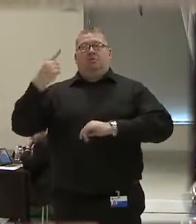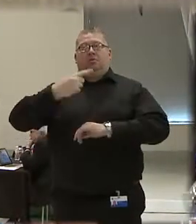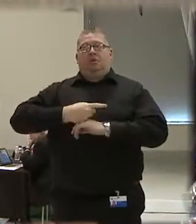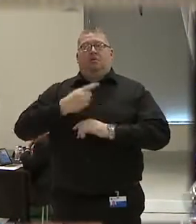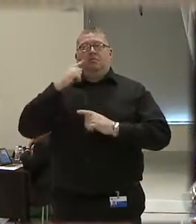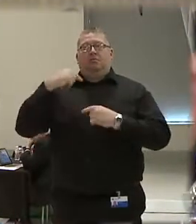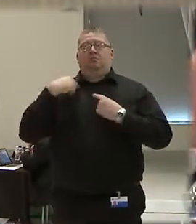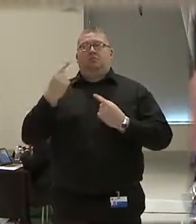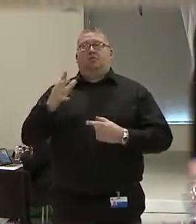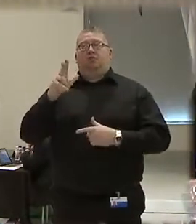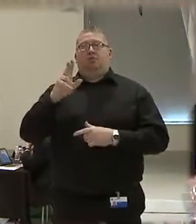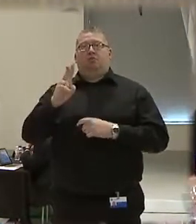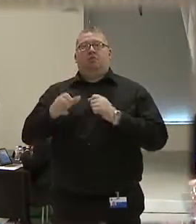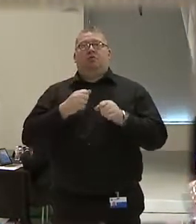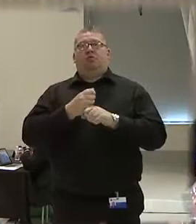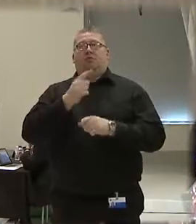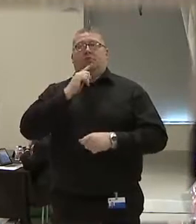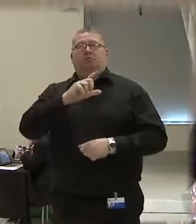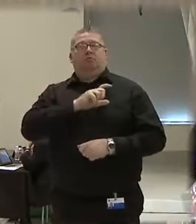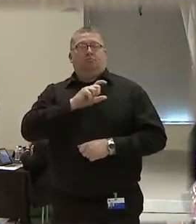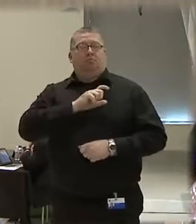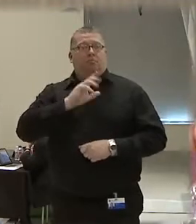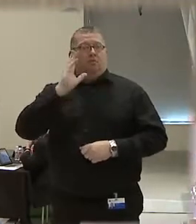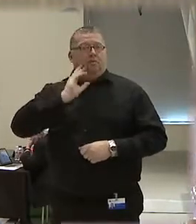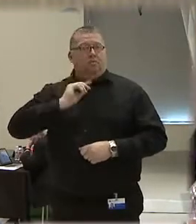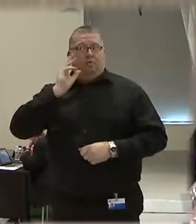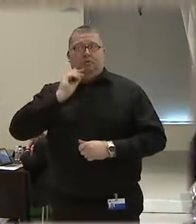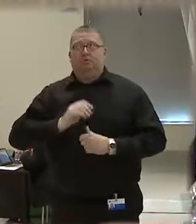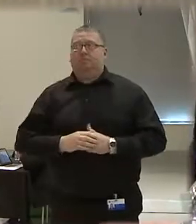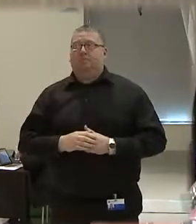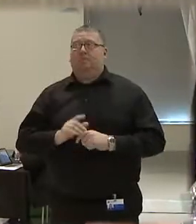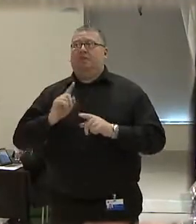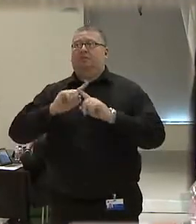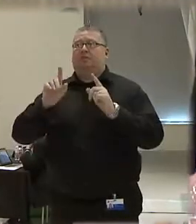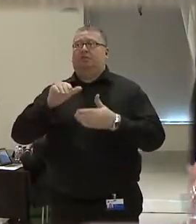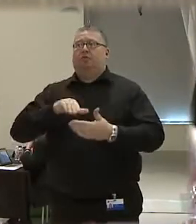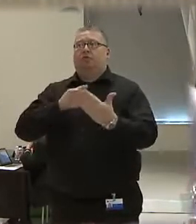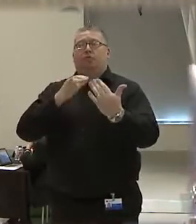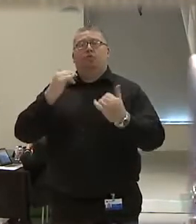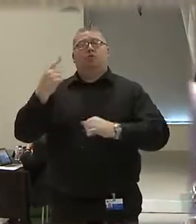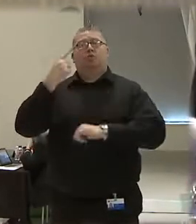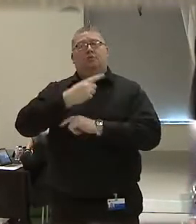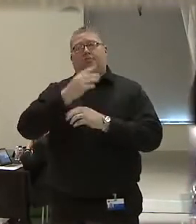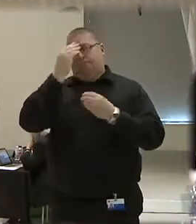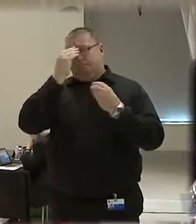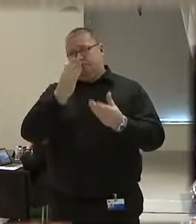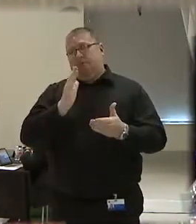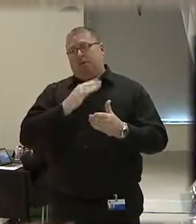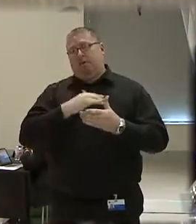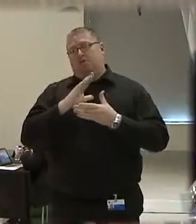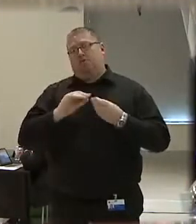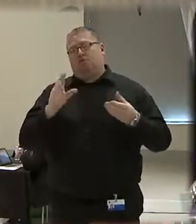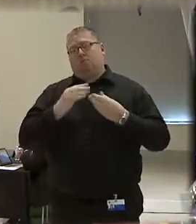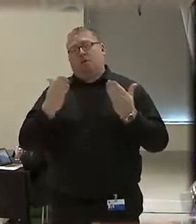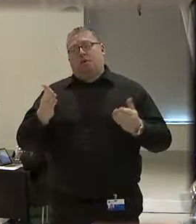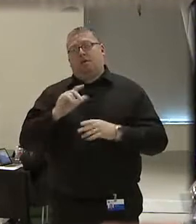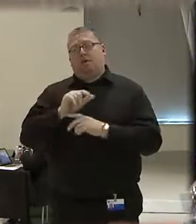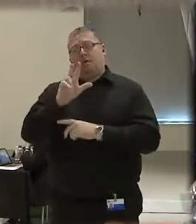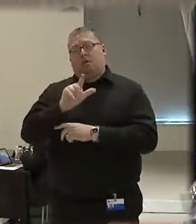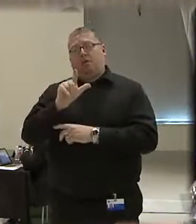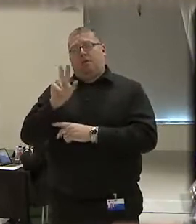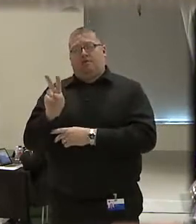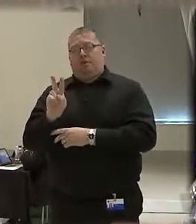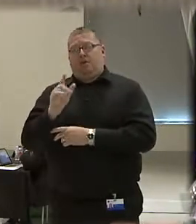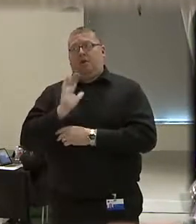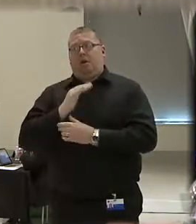years of law enforcement experience. I want to take a different approach today and just tell you our story in Las Vegas because it's very relevant to this